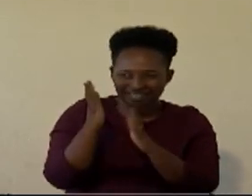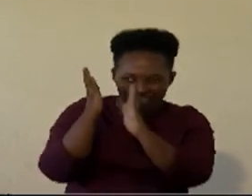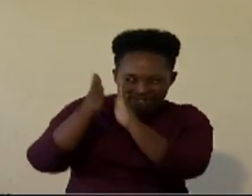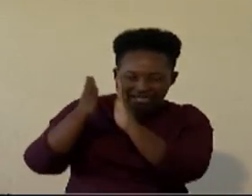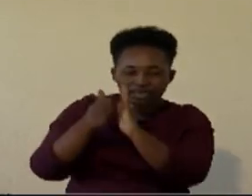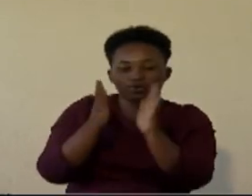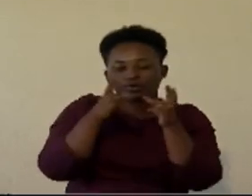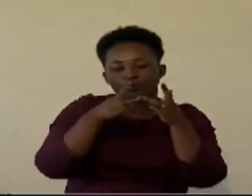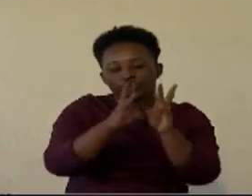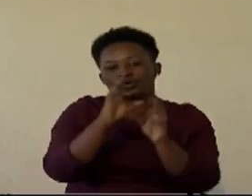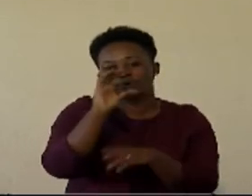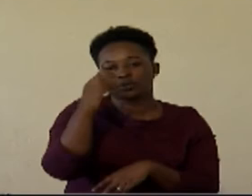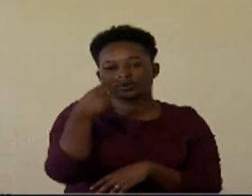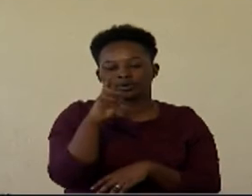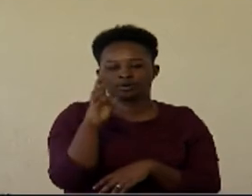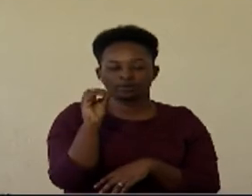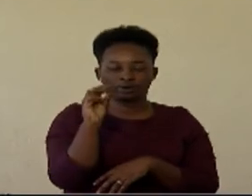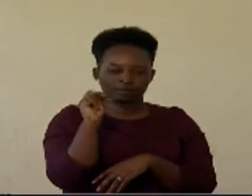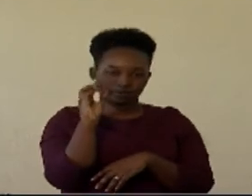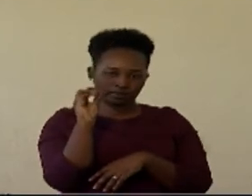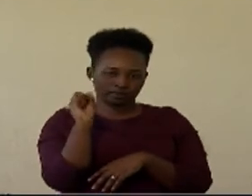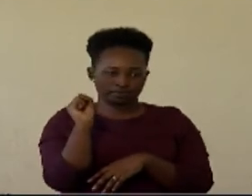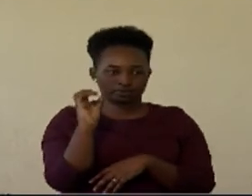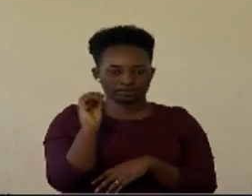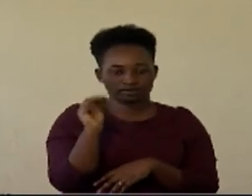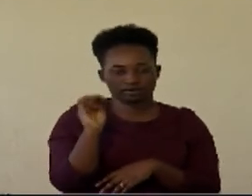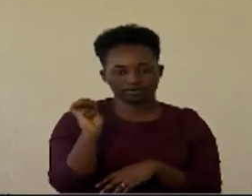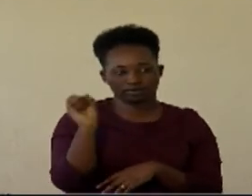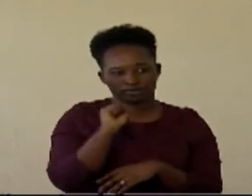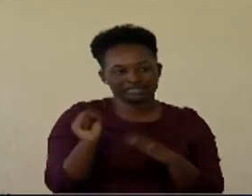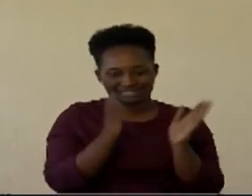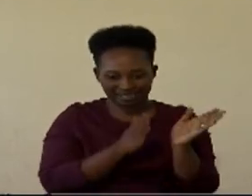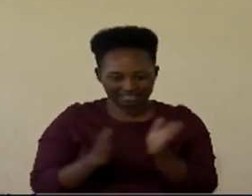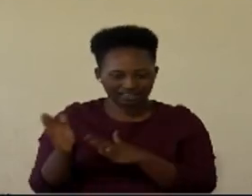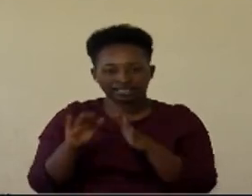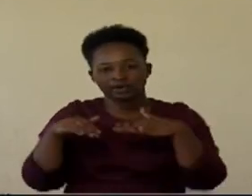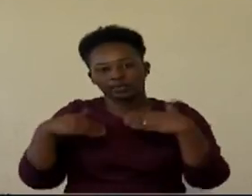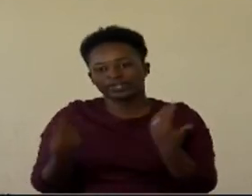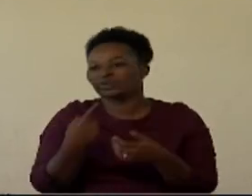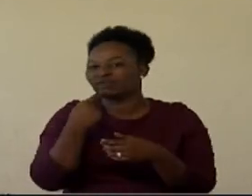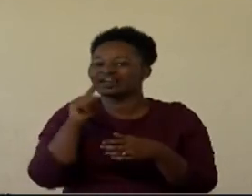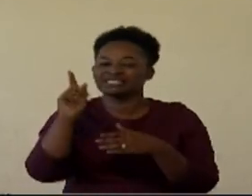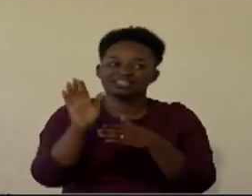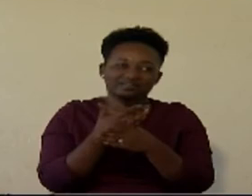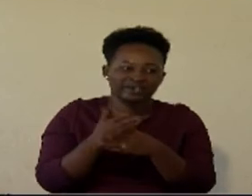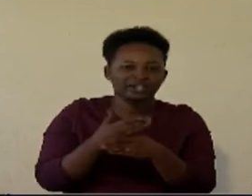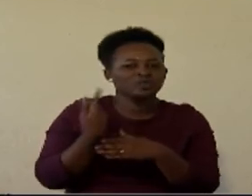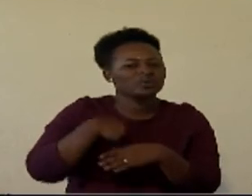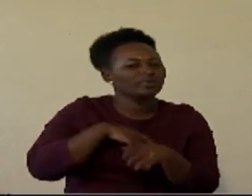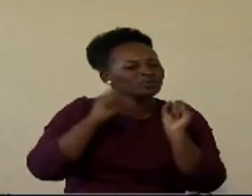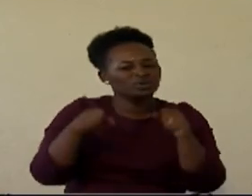arrangement. Can we tell that this tissue is actually not dividing, or it is dividing at this pace? Can we have some bit of estimation?